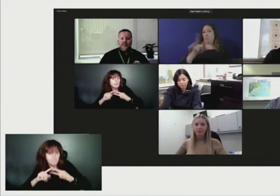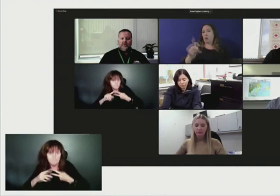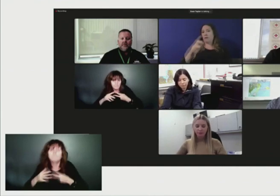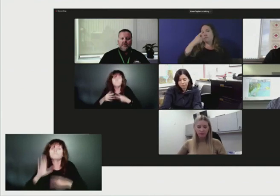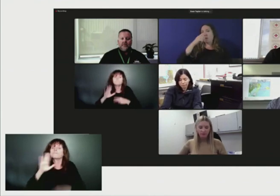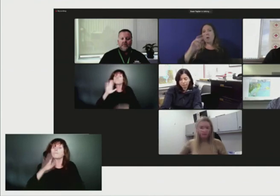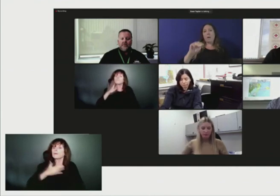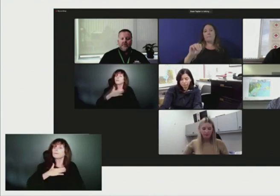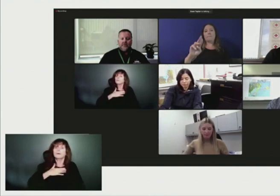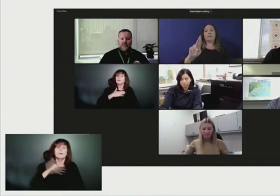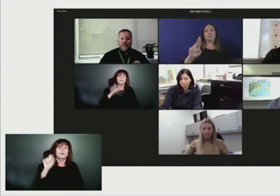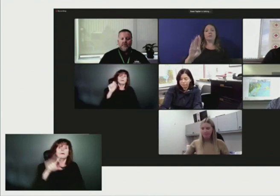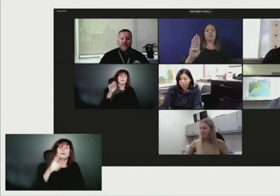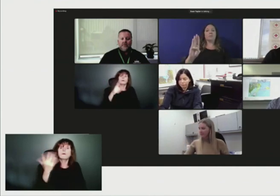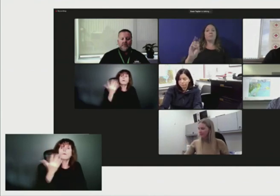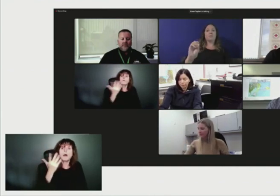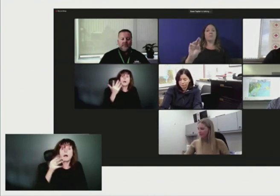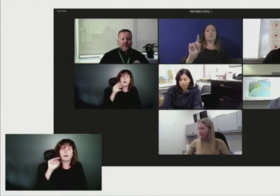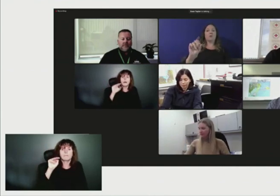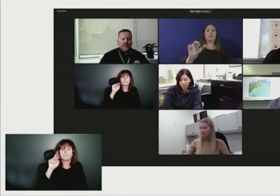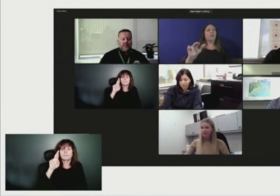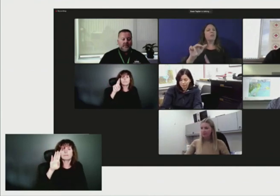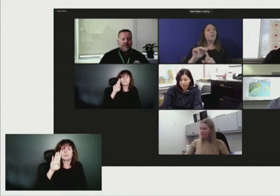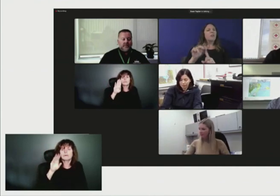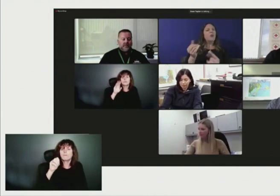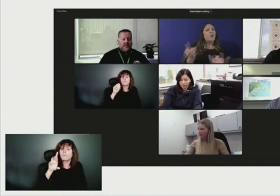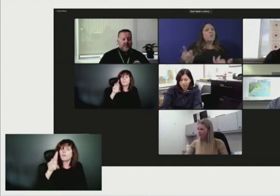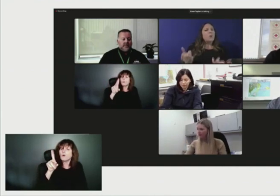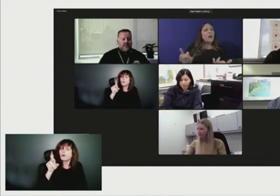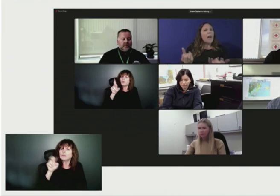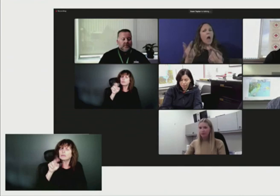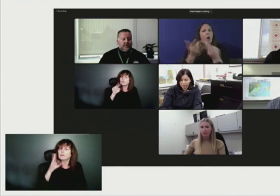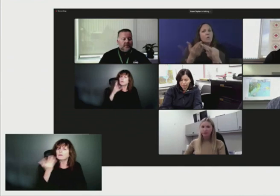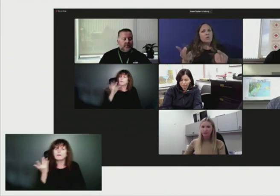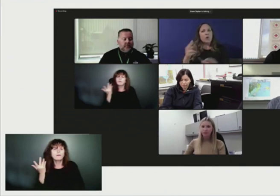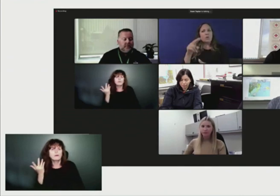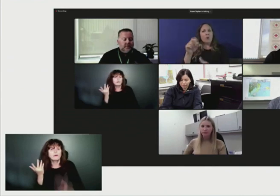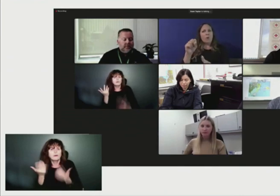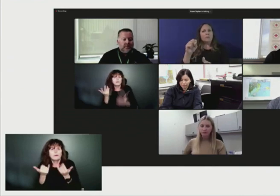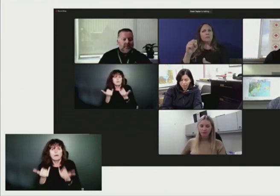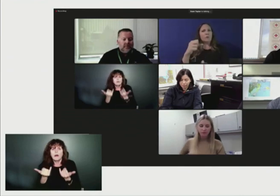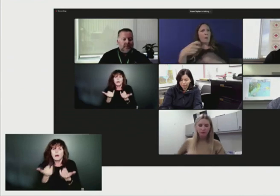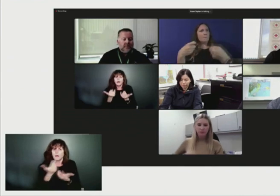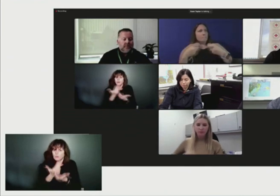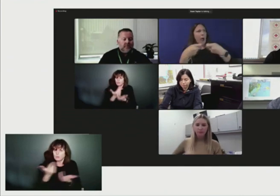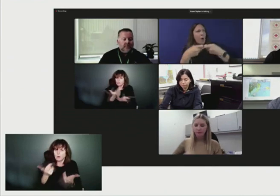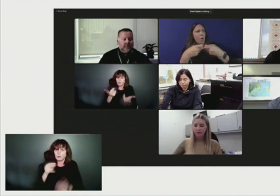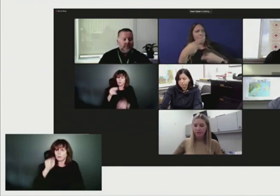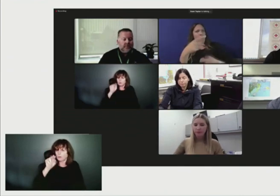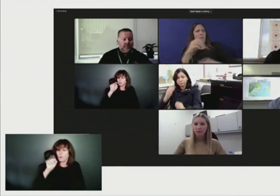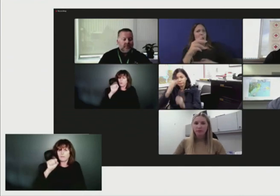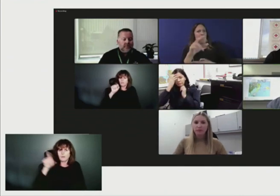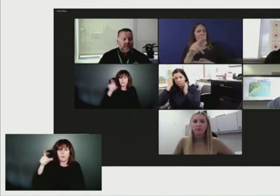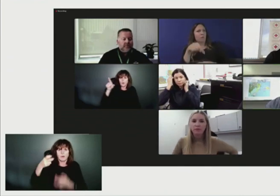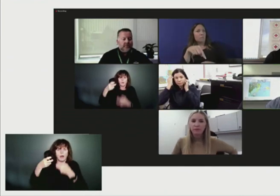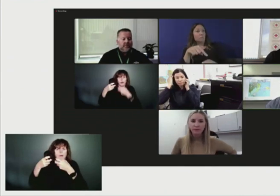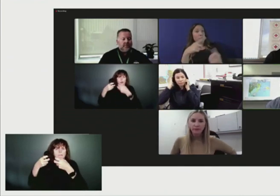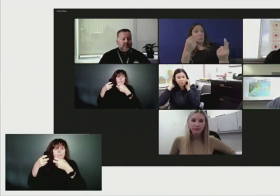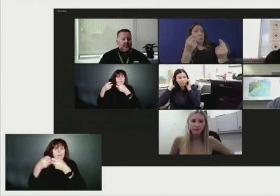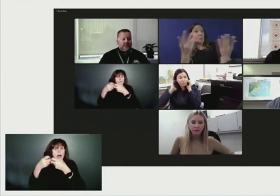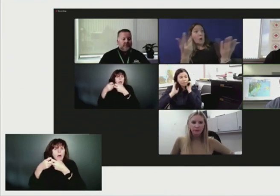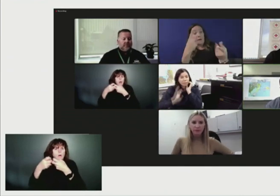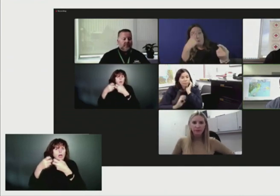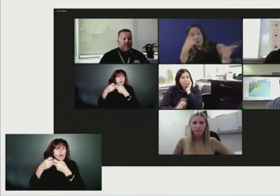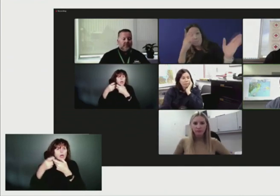Firstly, what resources have been mobilized at this point in time by Nova Scotia power and anticipation of the storm? So we've been